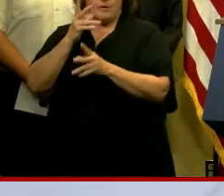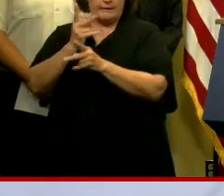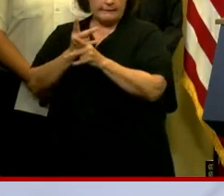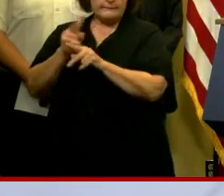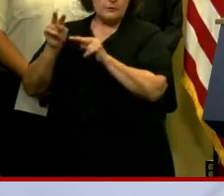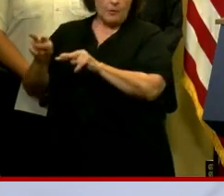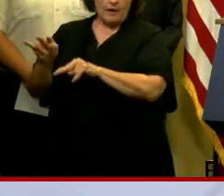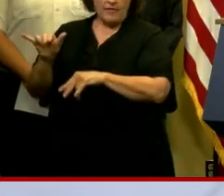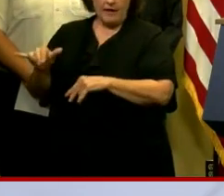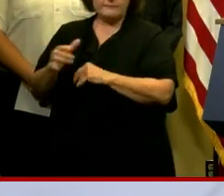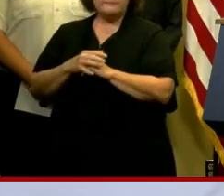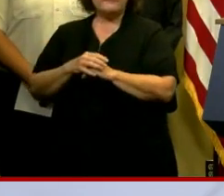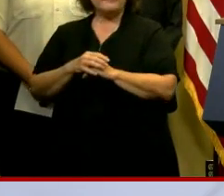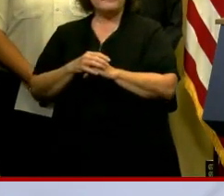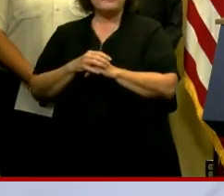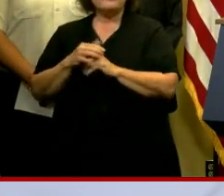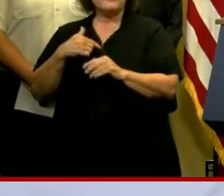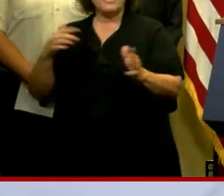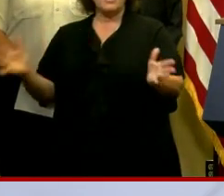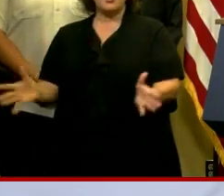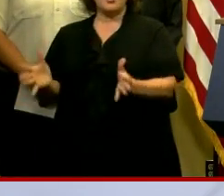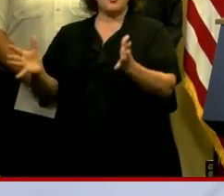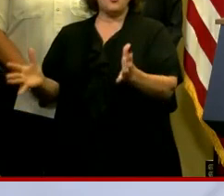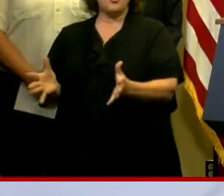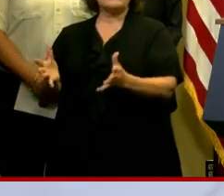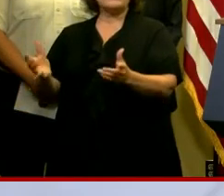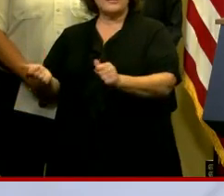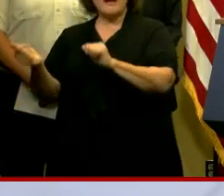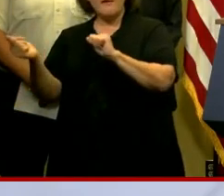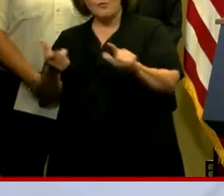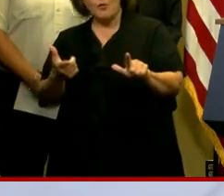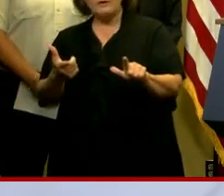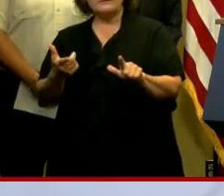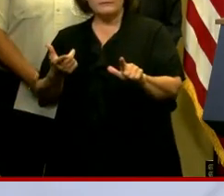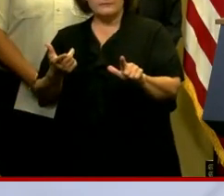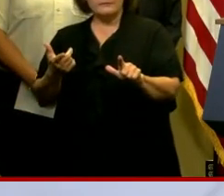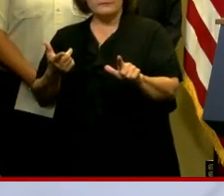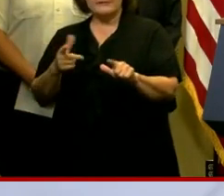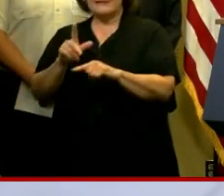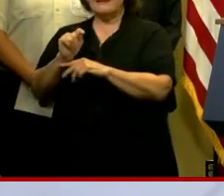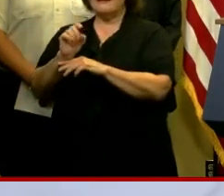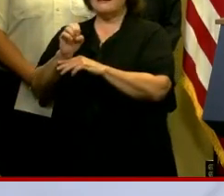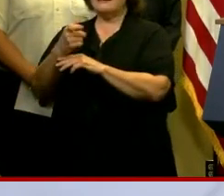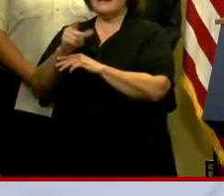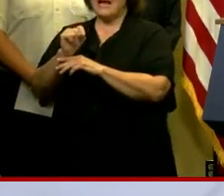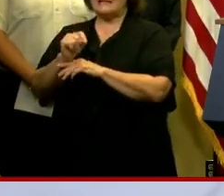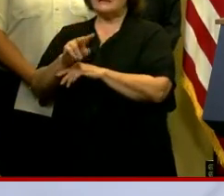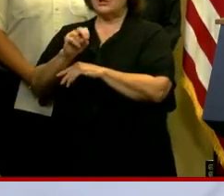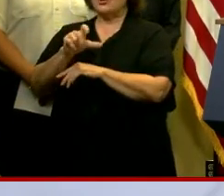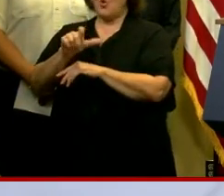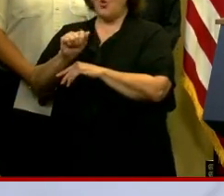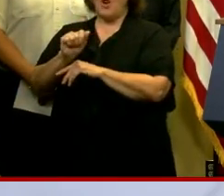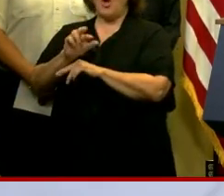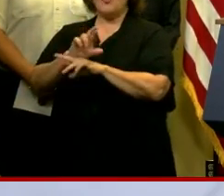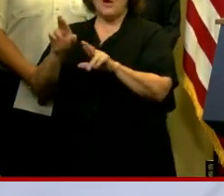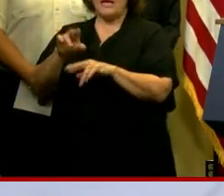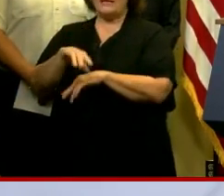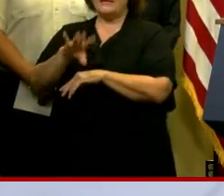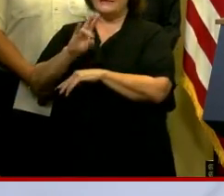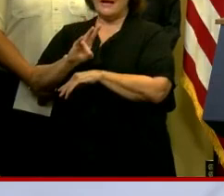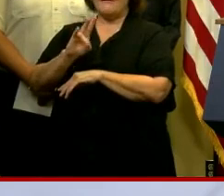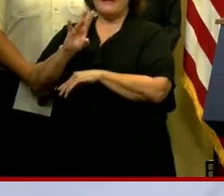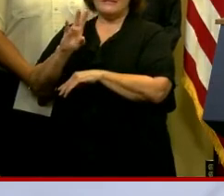monitor that. I encourage everyone, everyone, text NOLARETI to